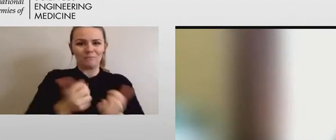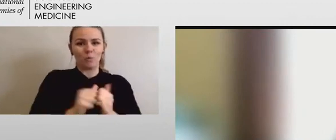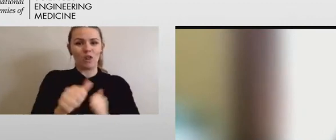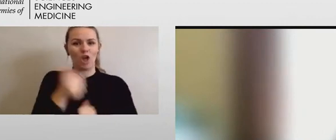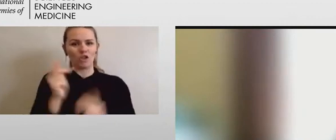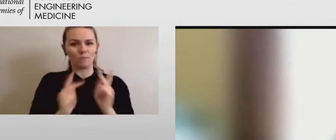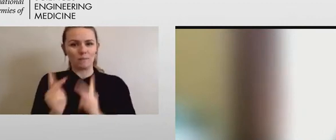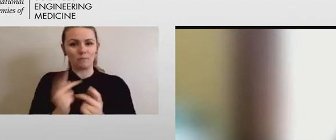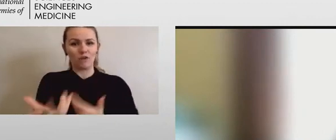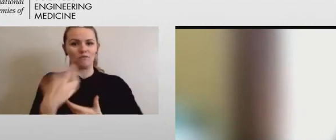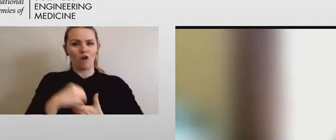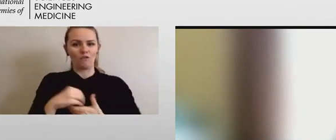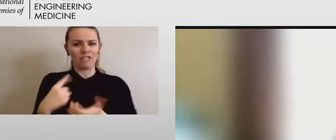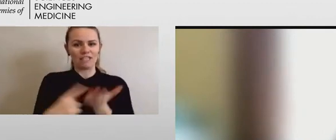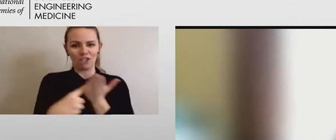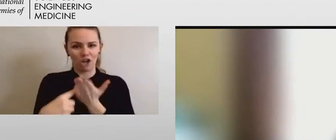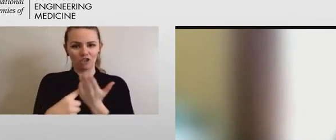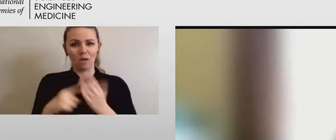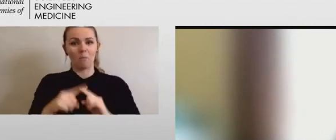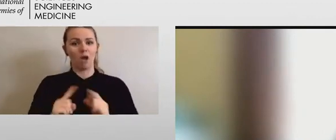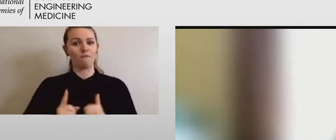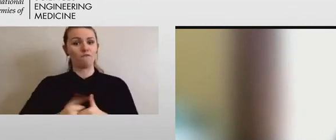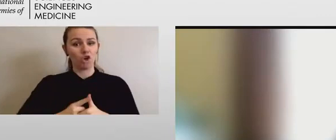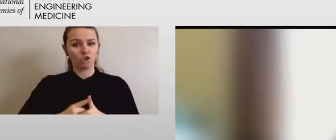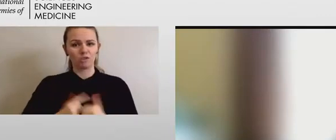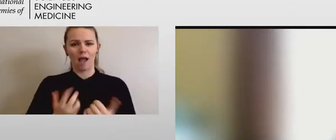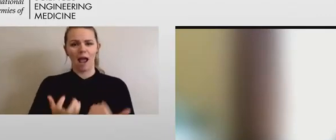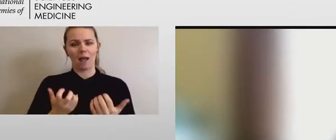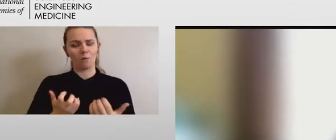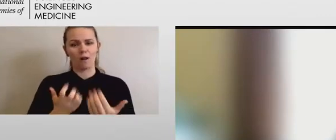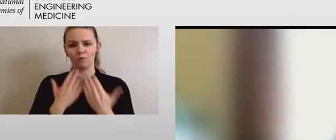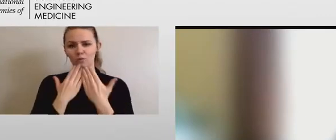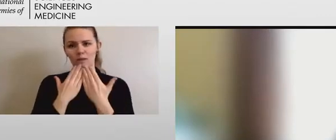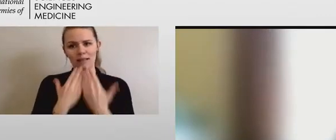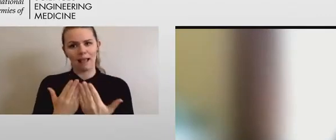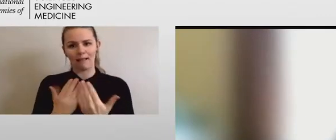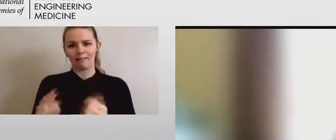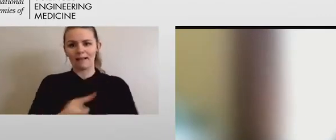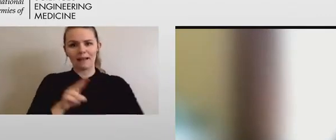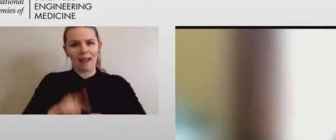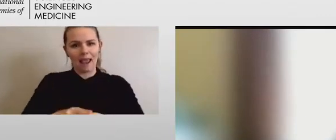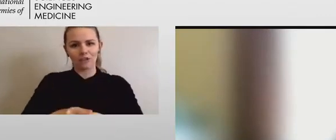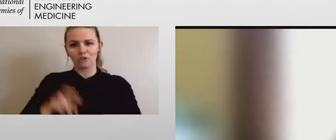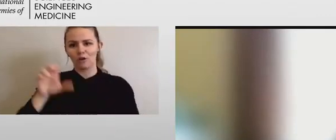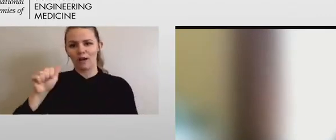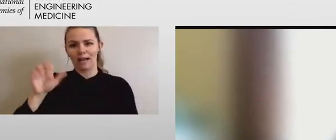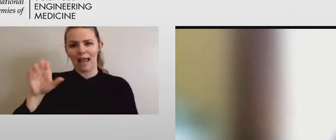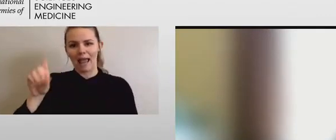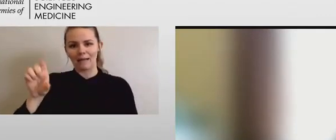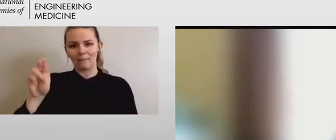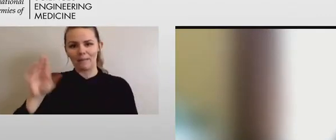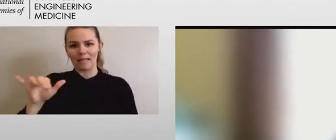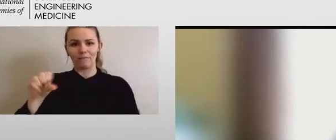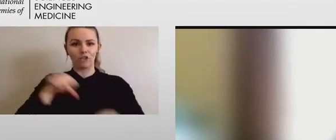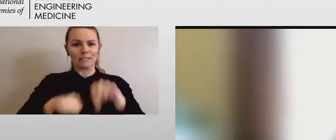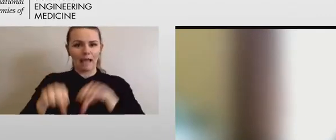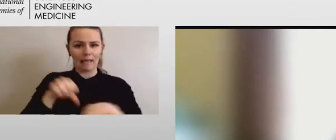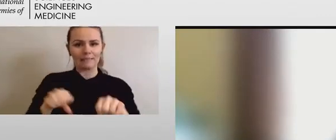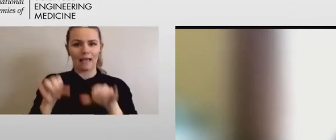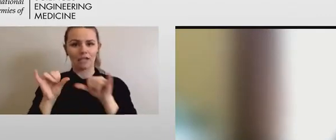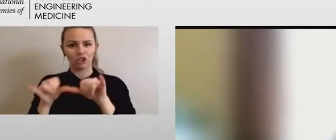I want to first really thank the National Academies of Sciences, Engineering, and Medicine